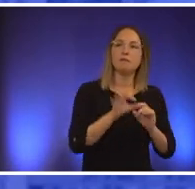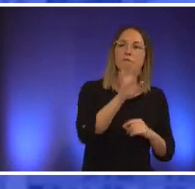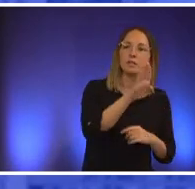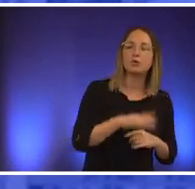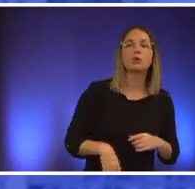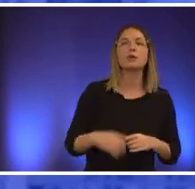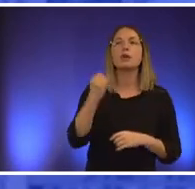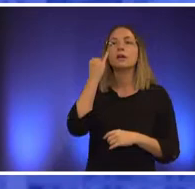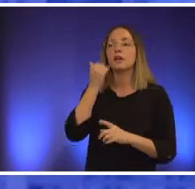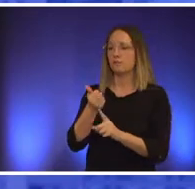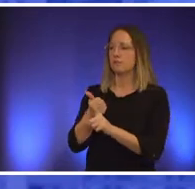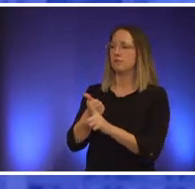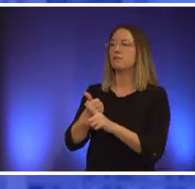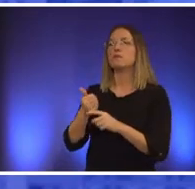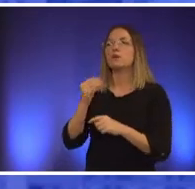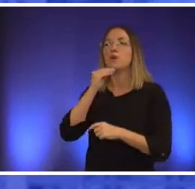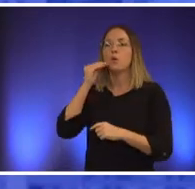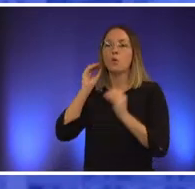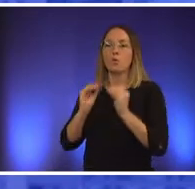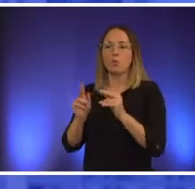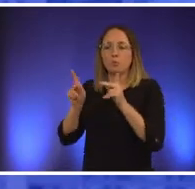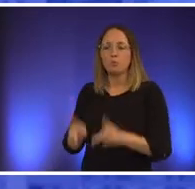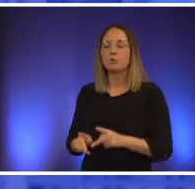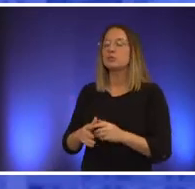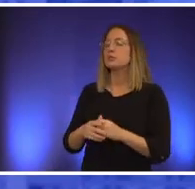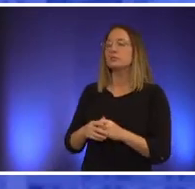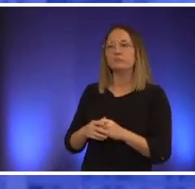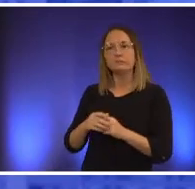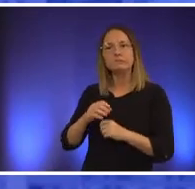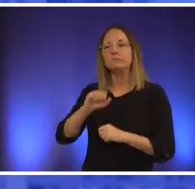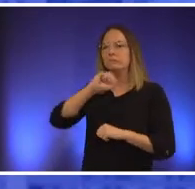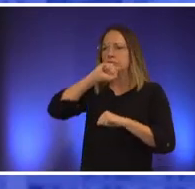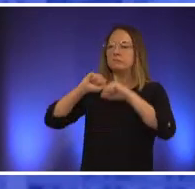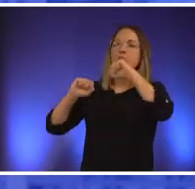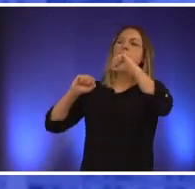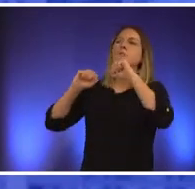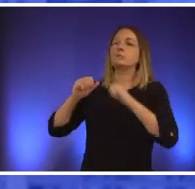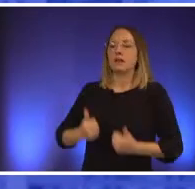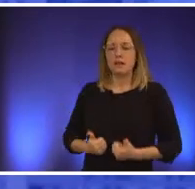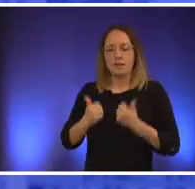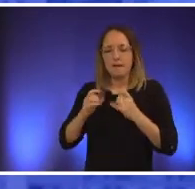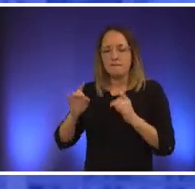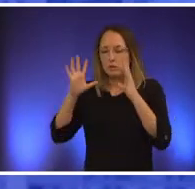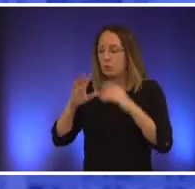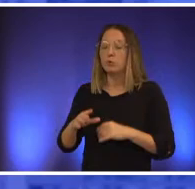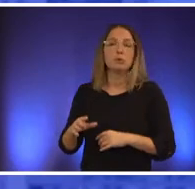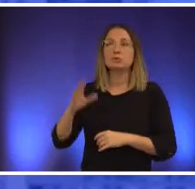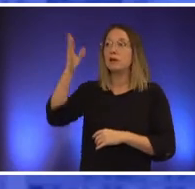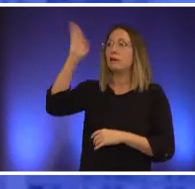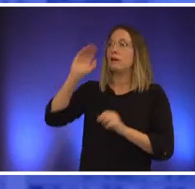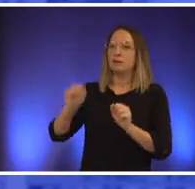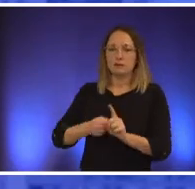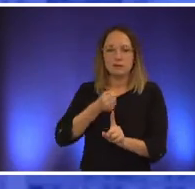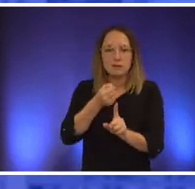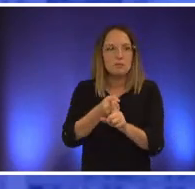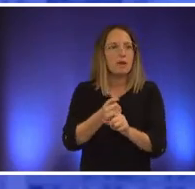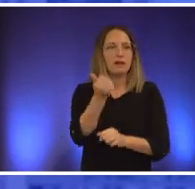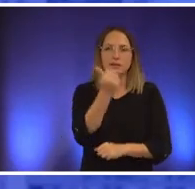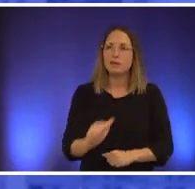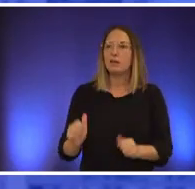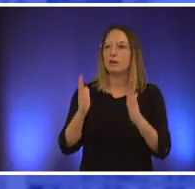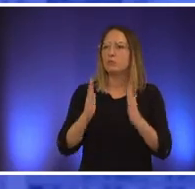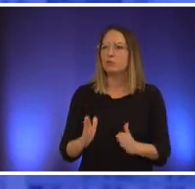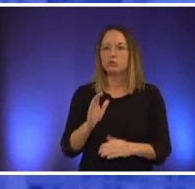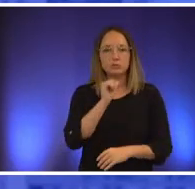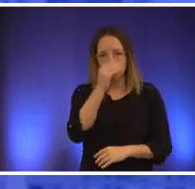has had several blows in life um there but for the grace of god to go any of us and we should never we should never forget that